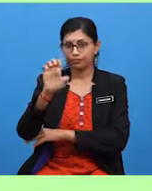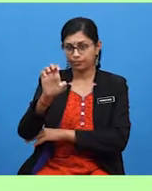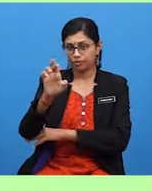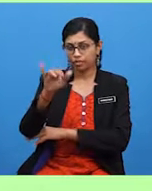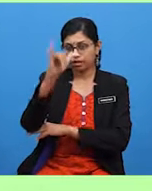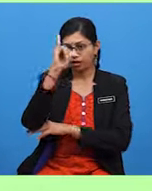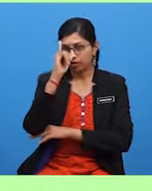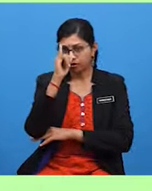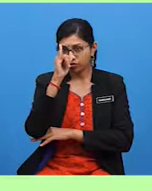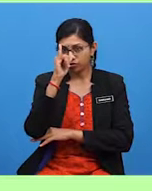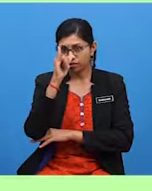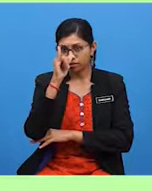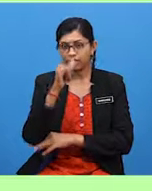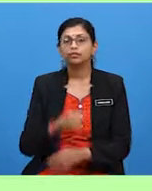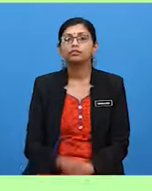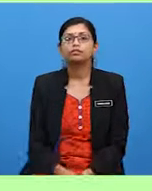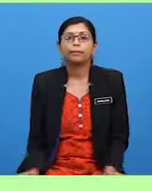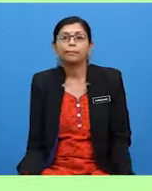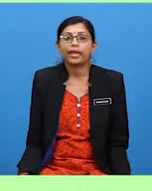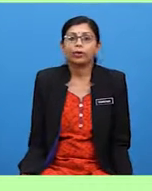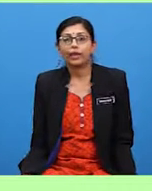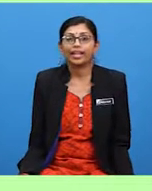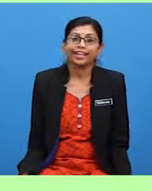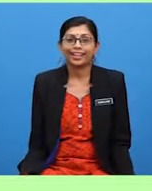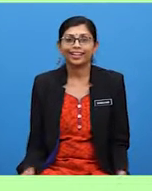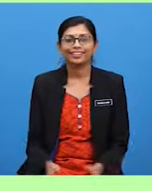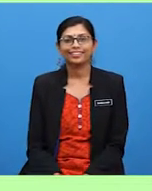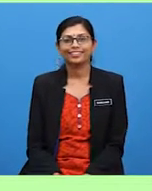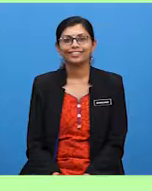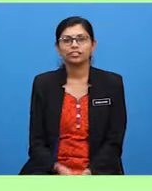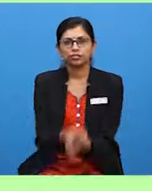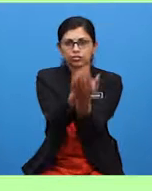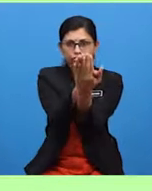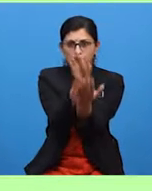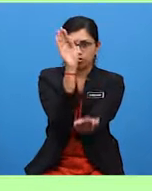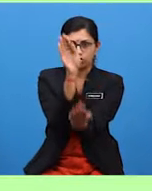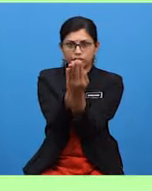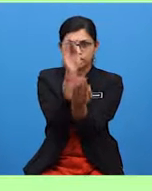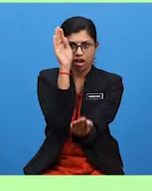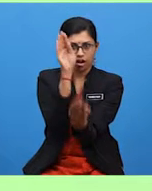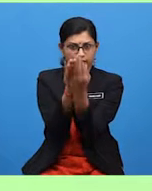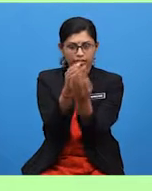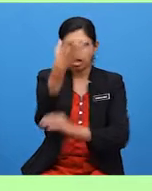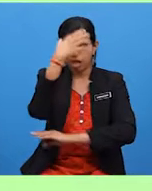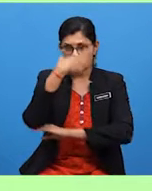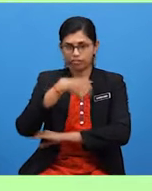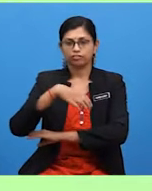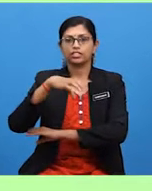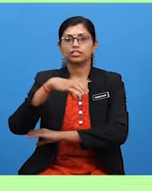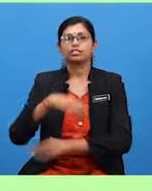Rhinoceros. Penguin. Crocodile. Elephant.